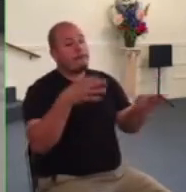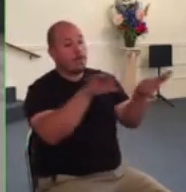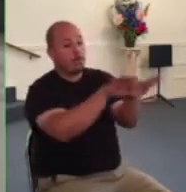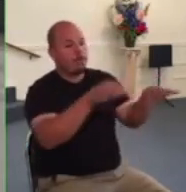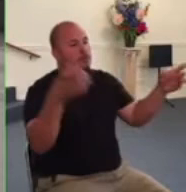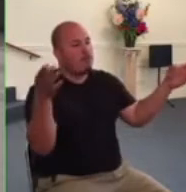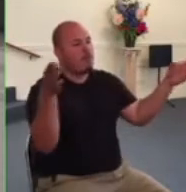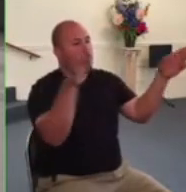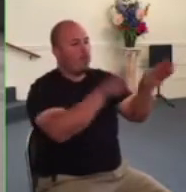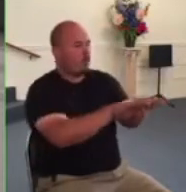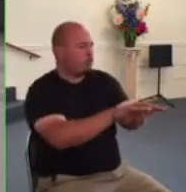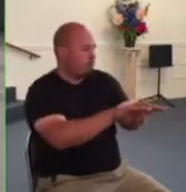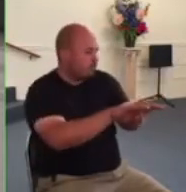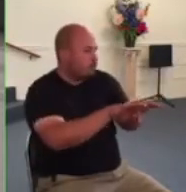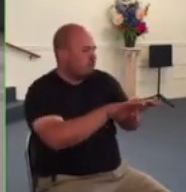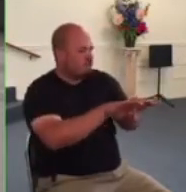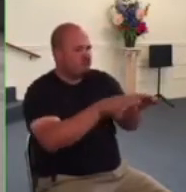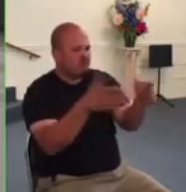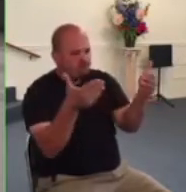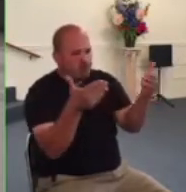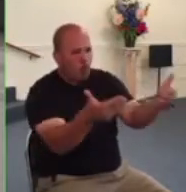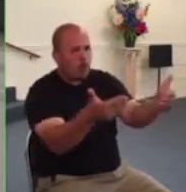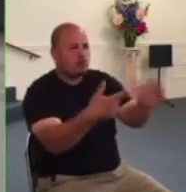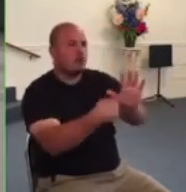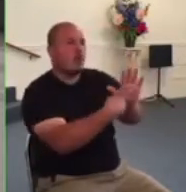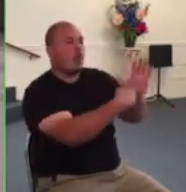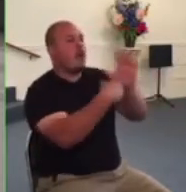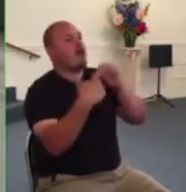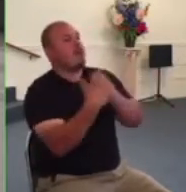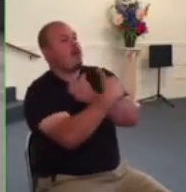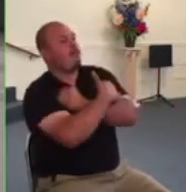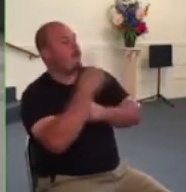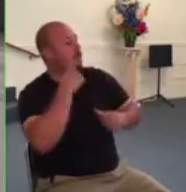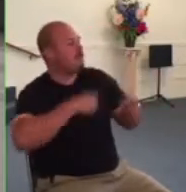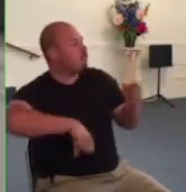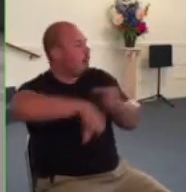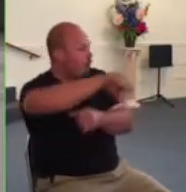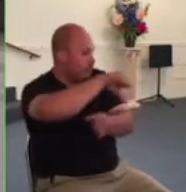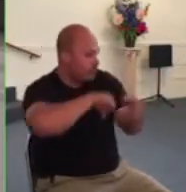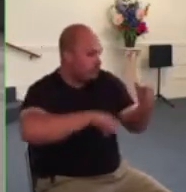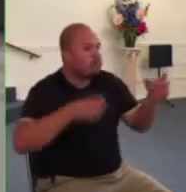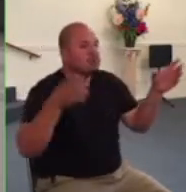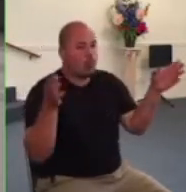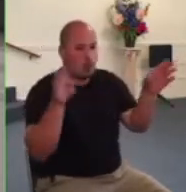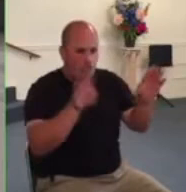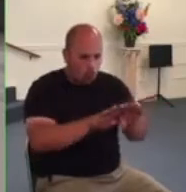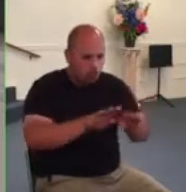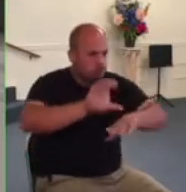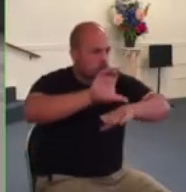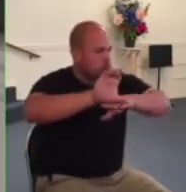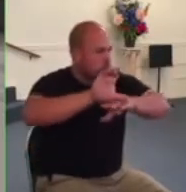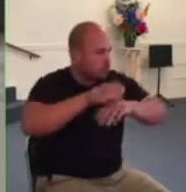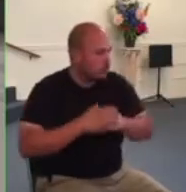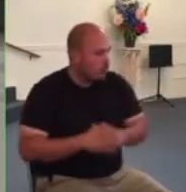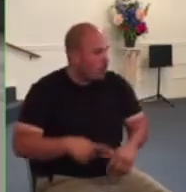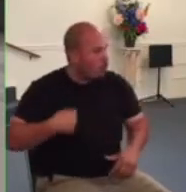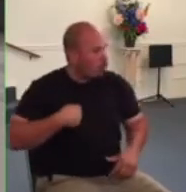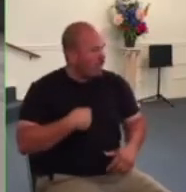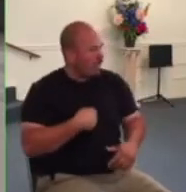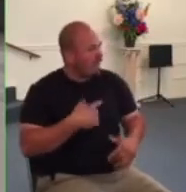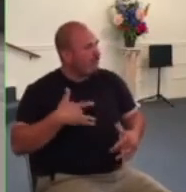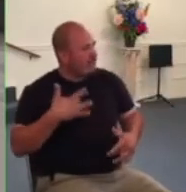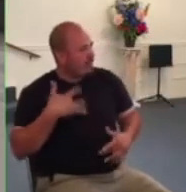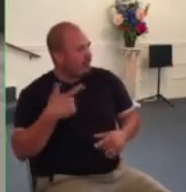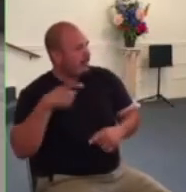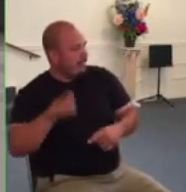love for one another and for our neighbors in the community on the one hand we felt a need to meet together as god has commanded us and